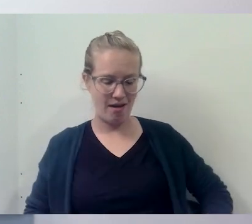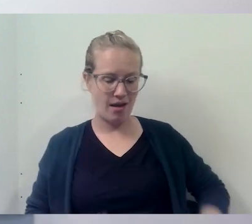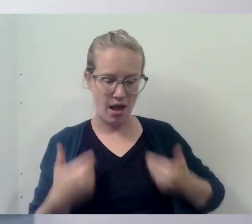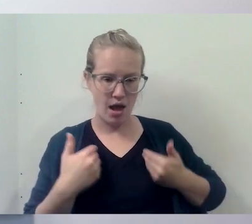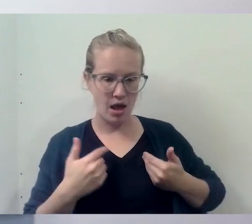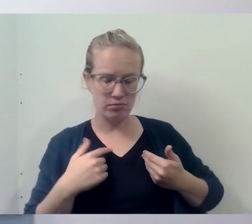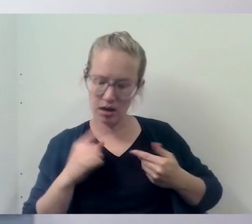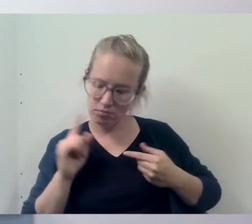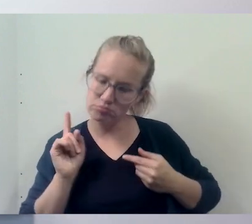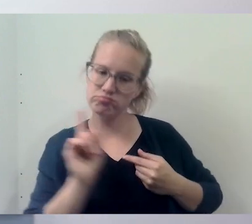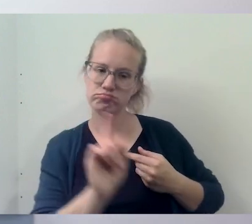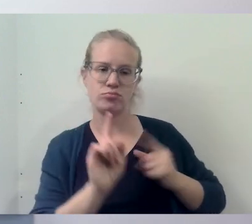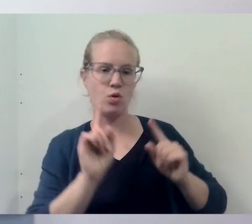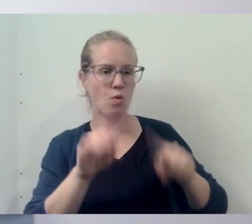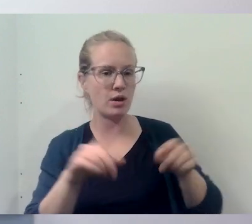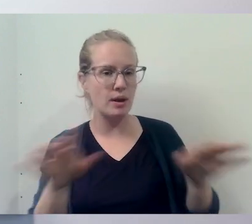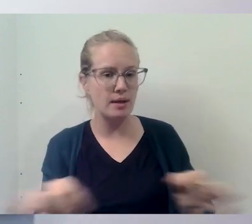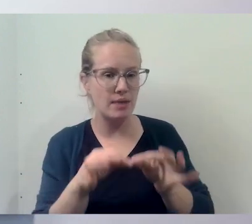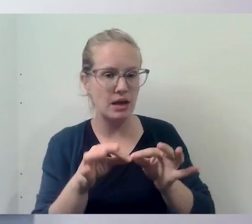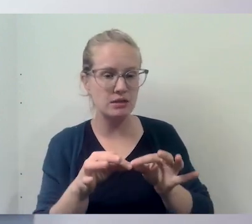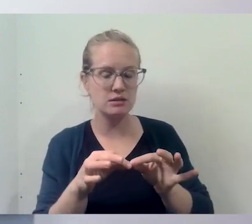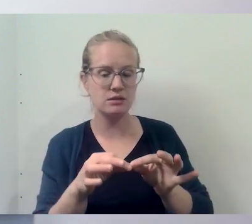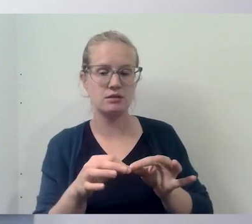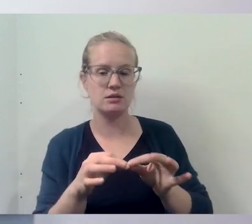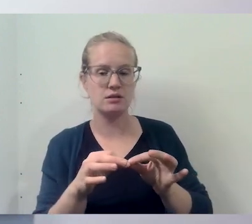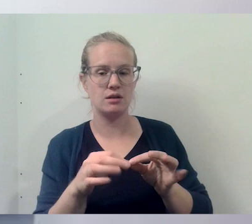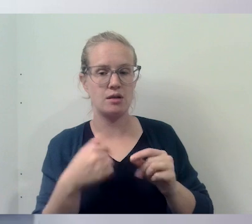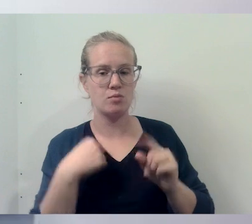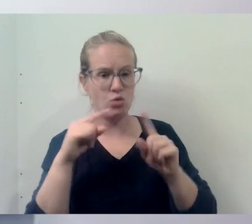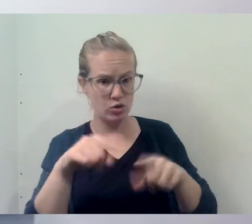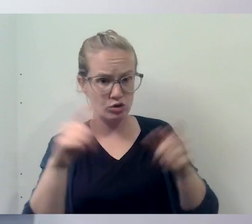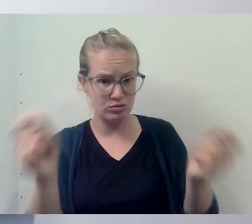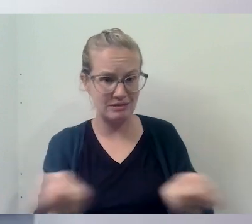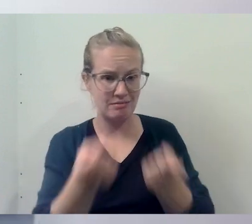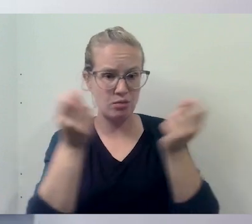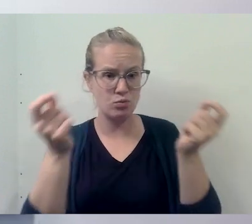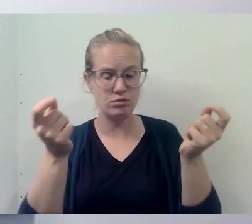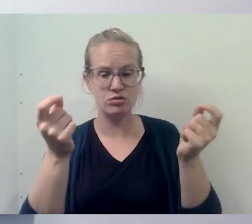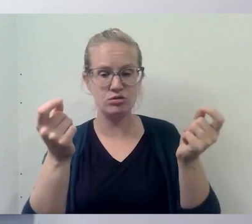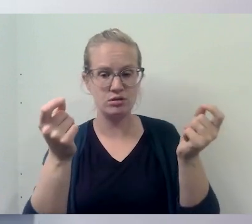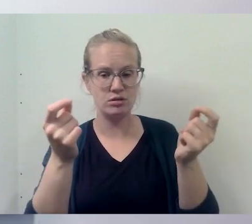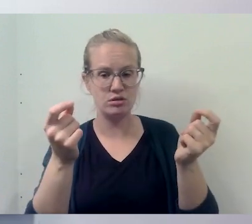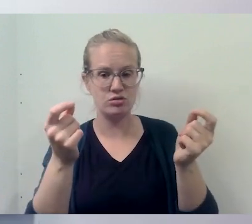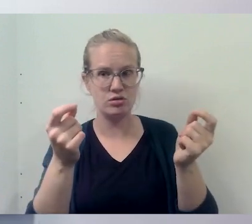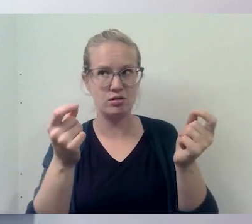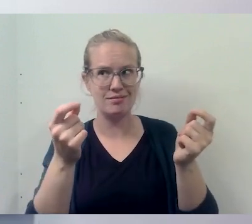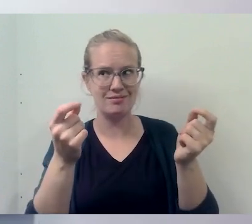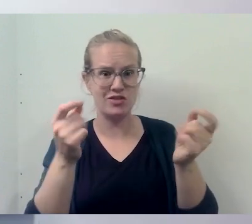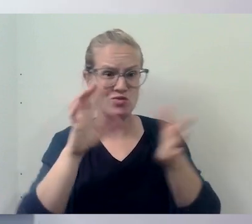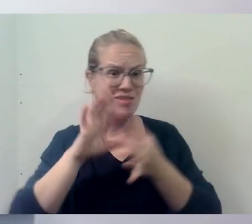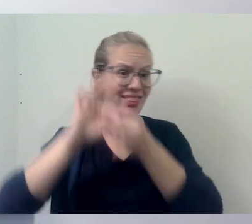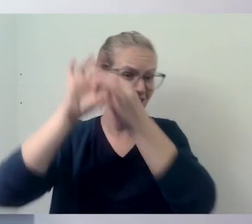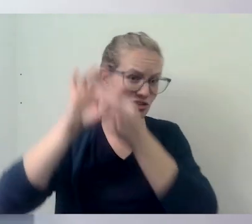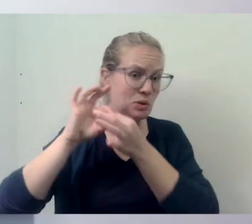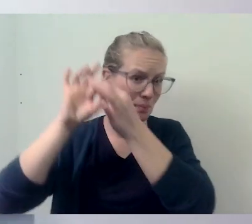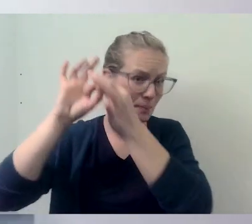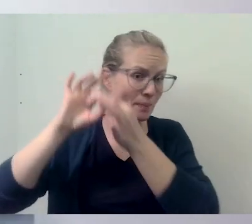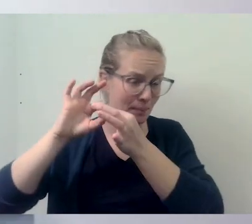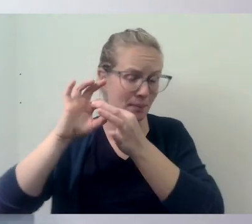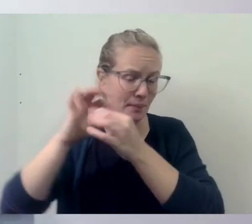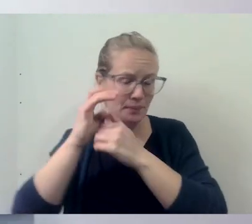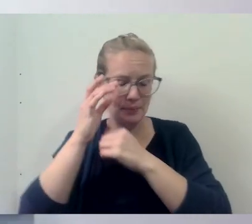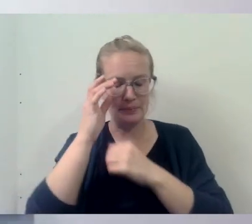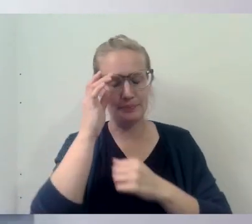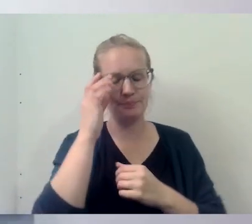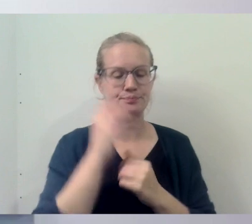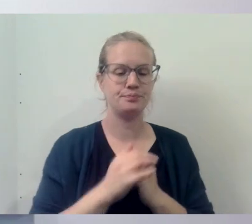you know, and that I'm going to this celebration of a relationship, you know, and